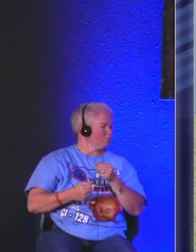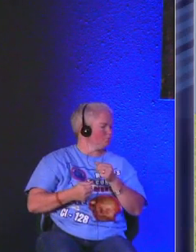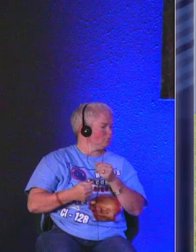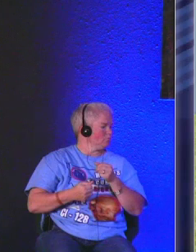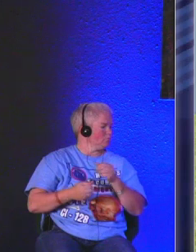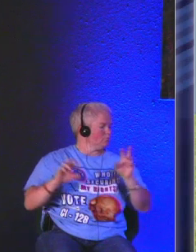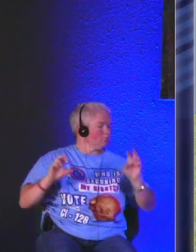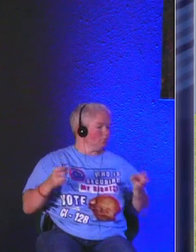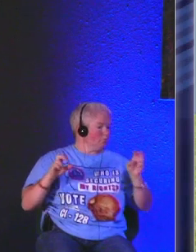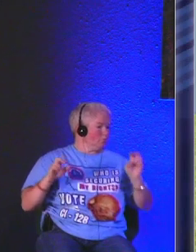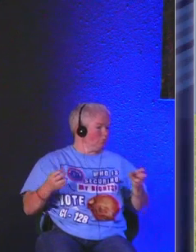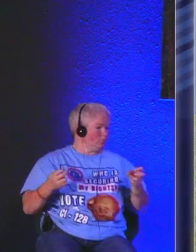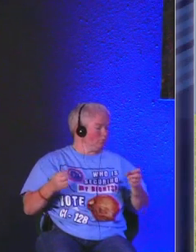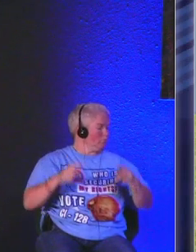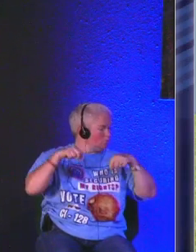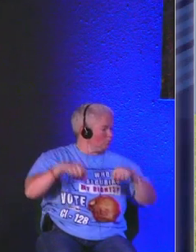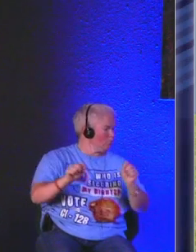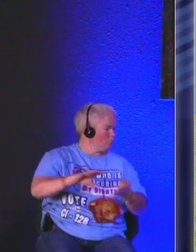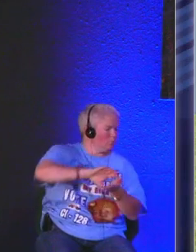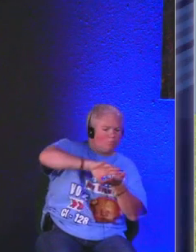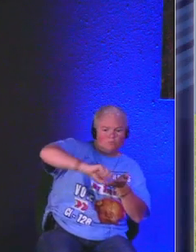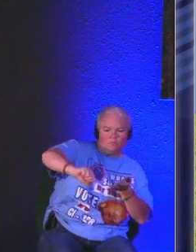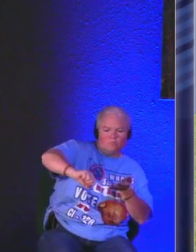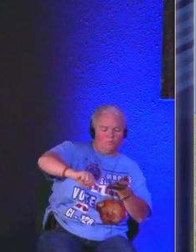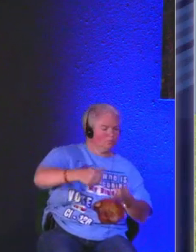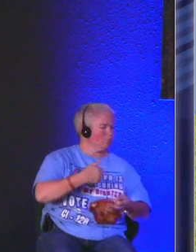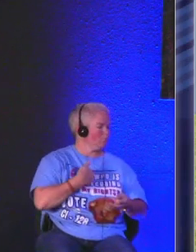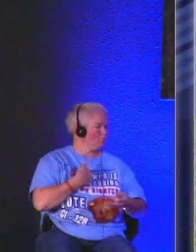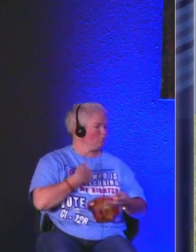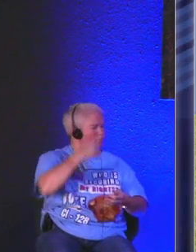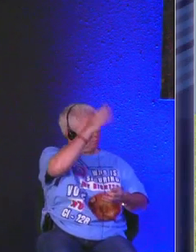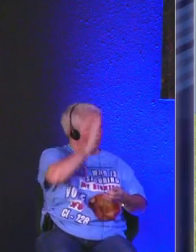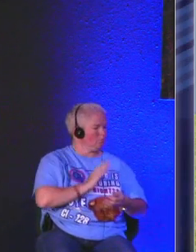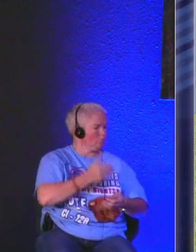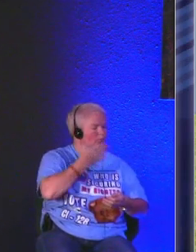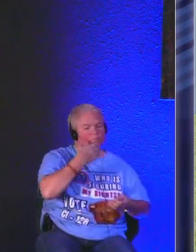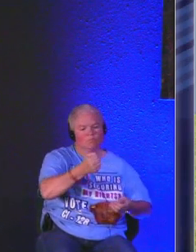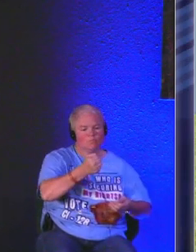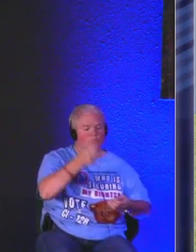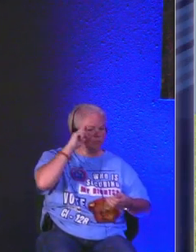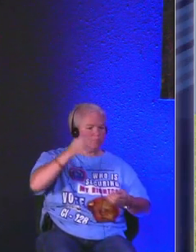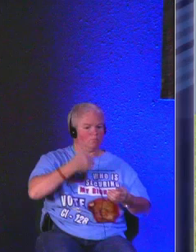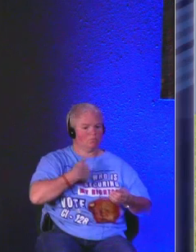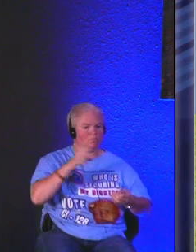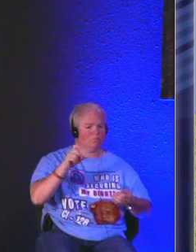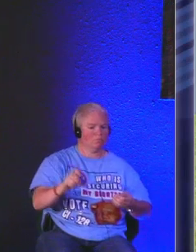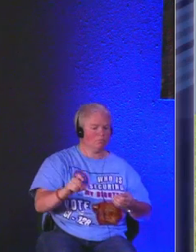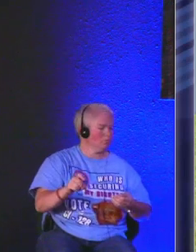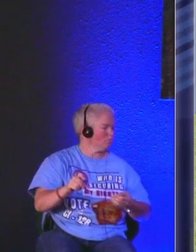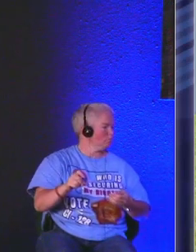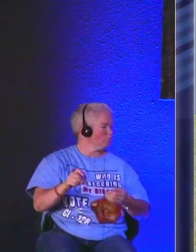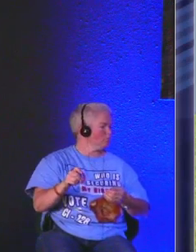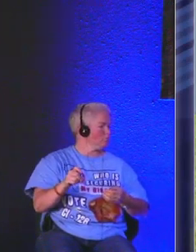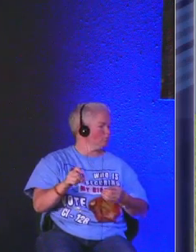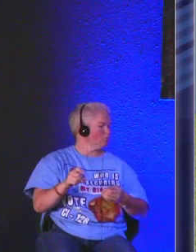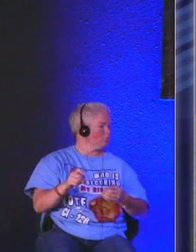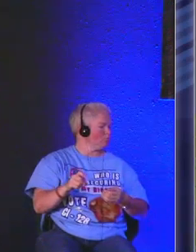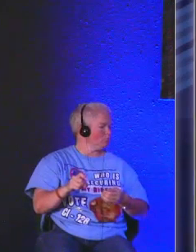even even as my enemies try to destroy me God cares for my needs